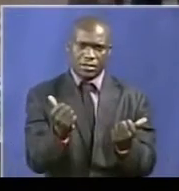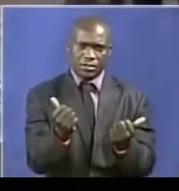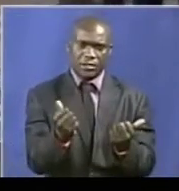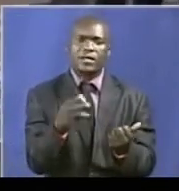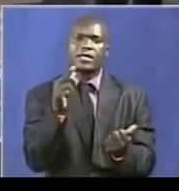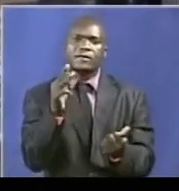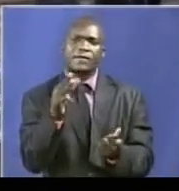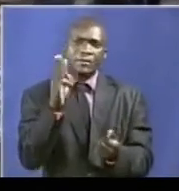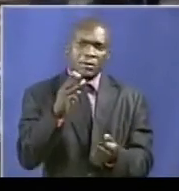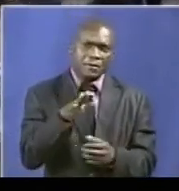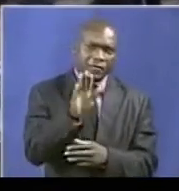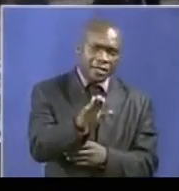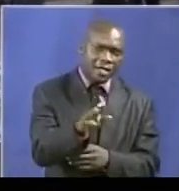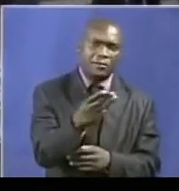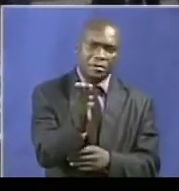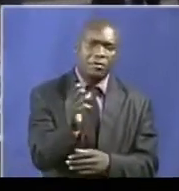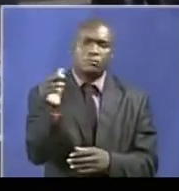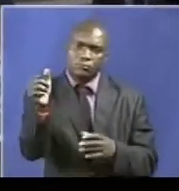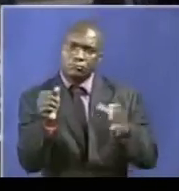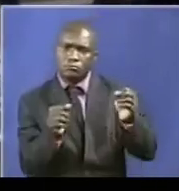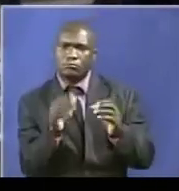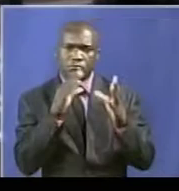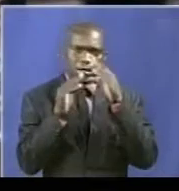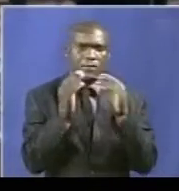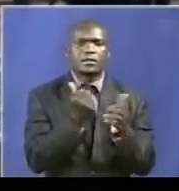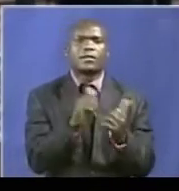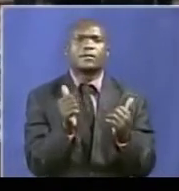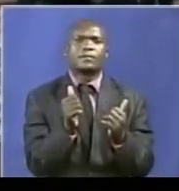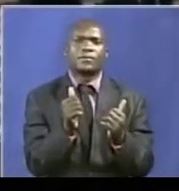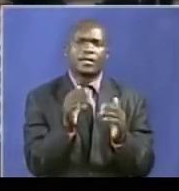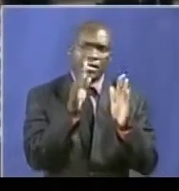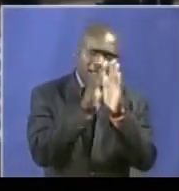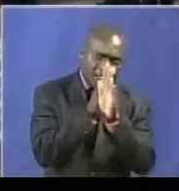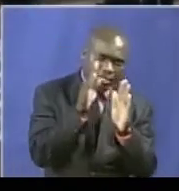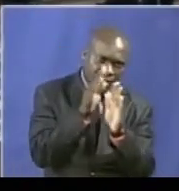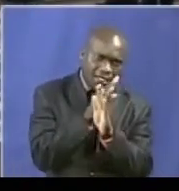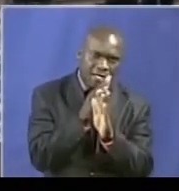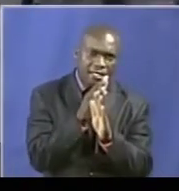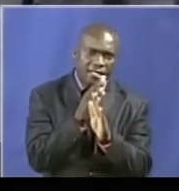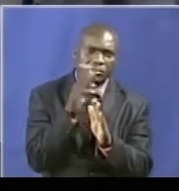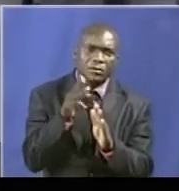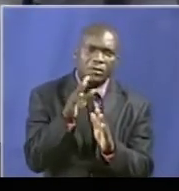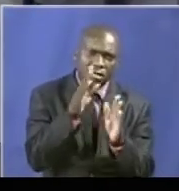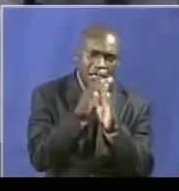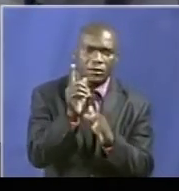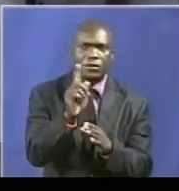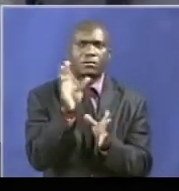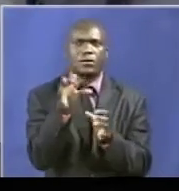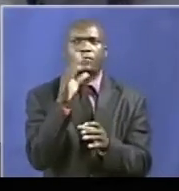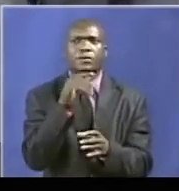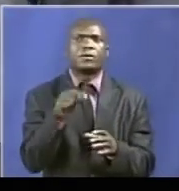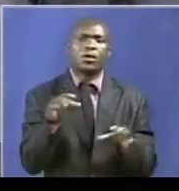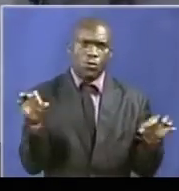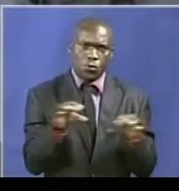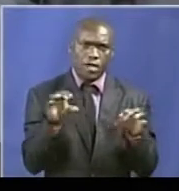problems, people should just come up, bring them open and express what they think. Now we are working with people